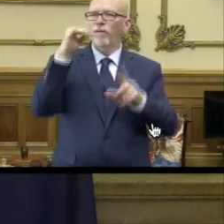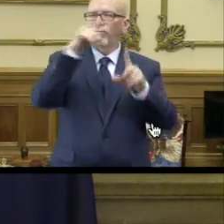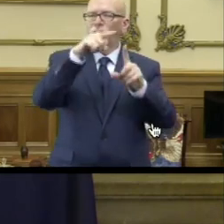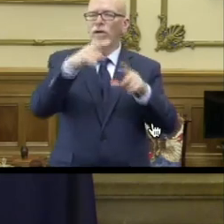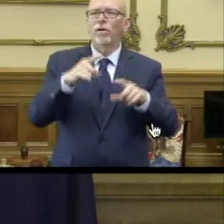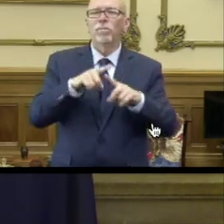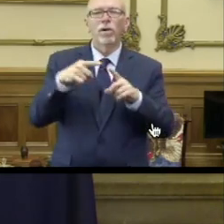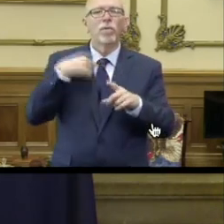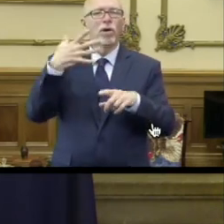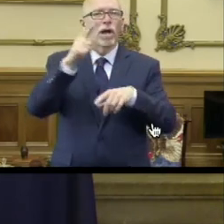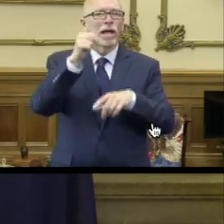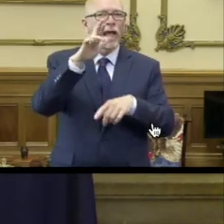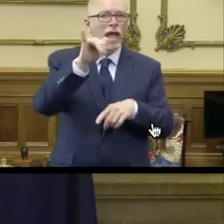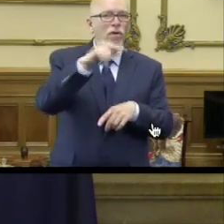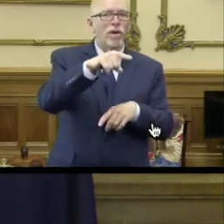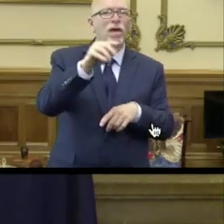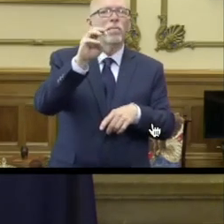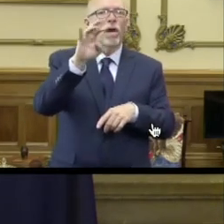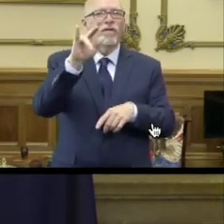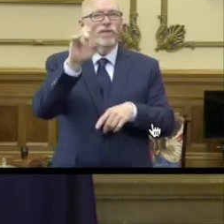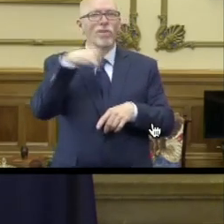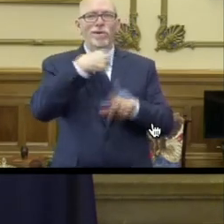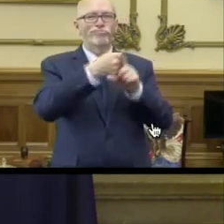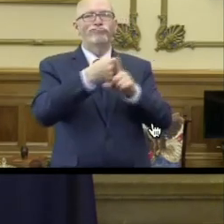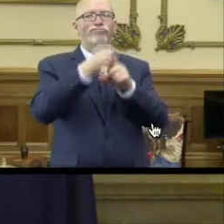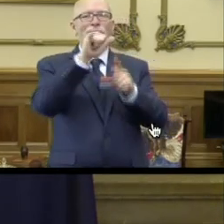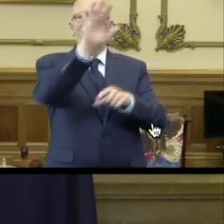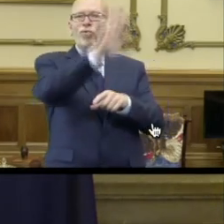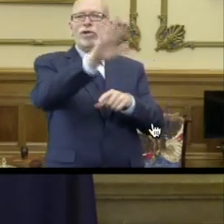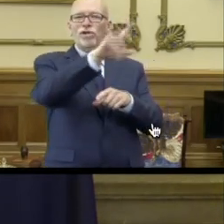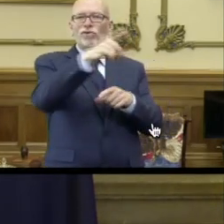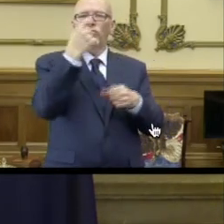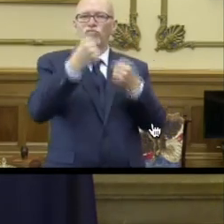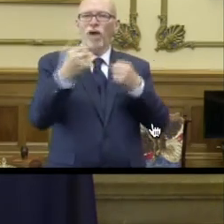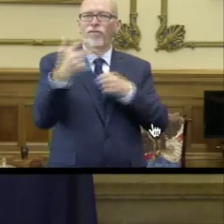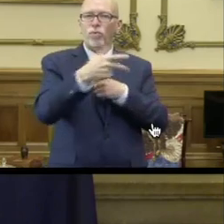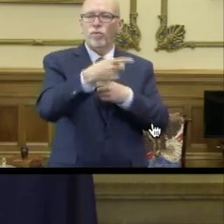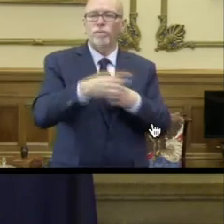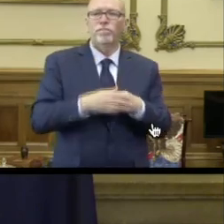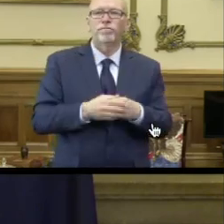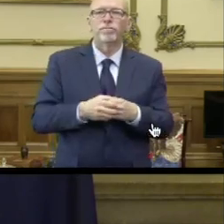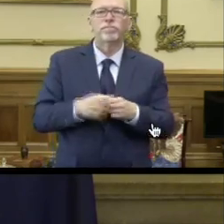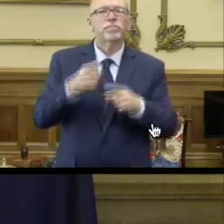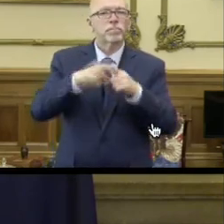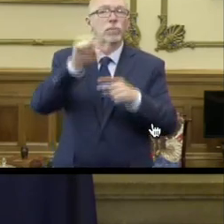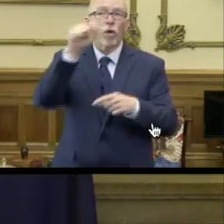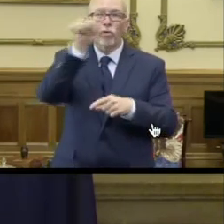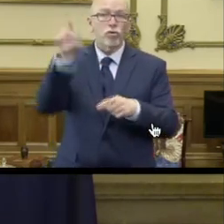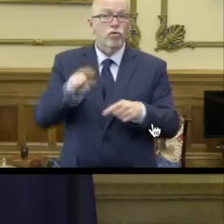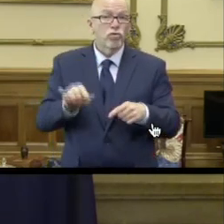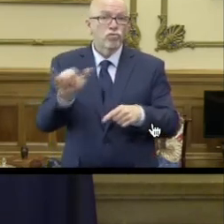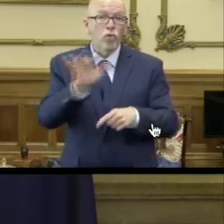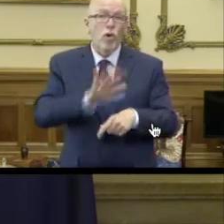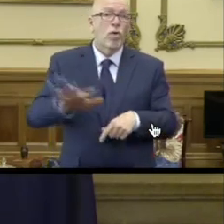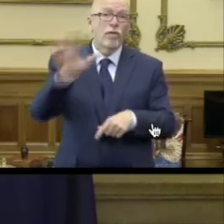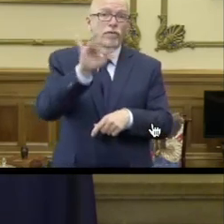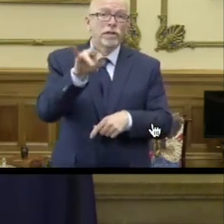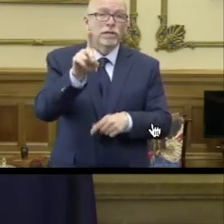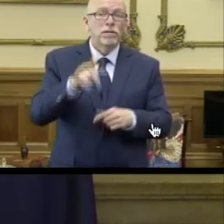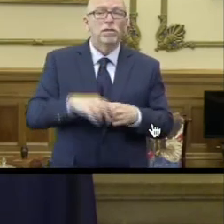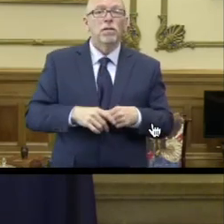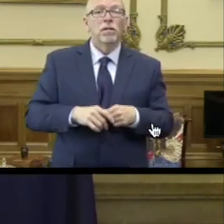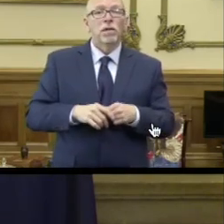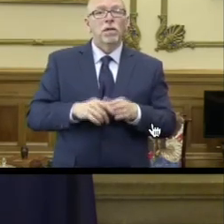But we've been in Gary and we've been in Merrillville, up in just that region with a drive-through and in other quadrants, all other quadrants of our state